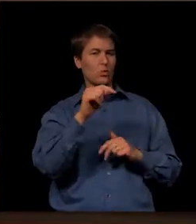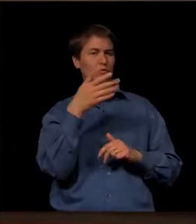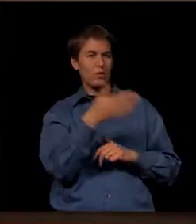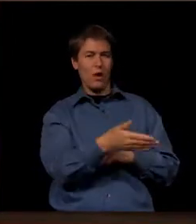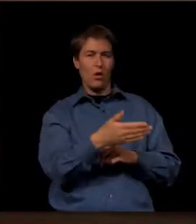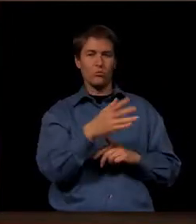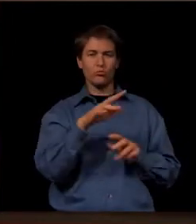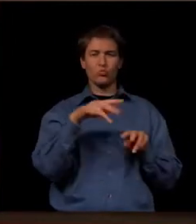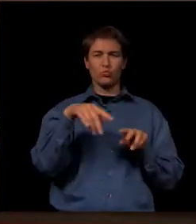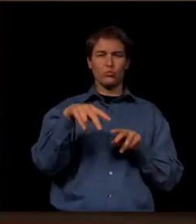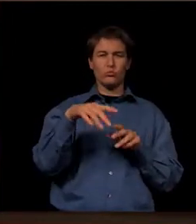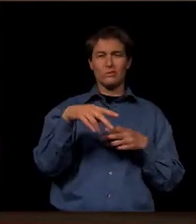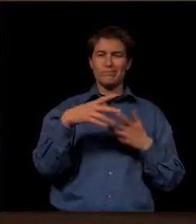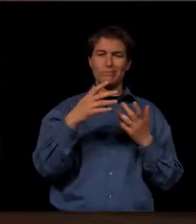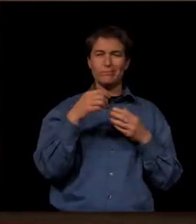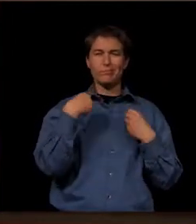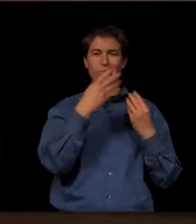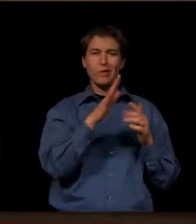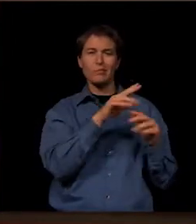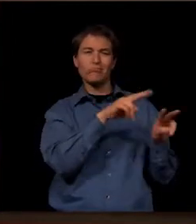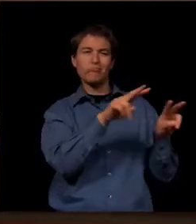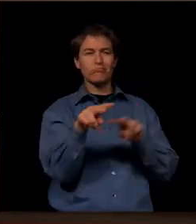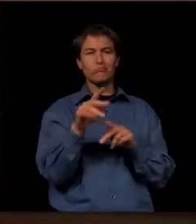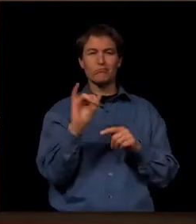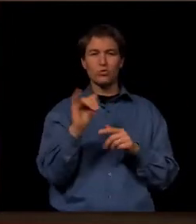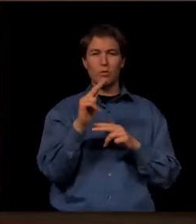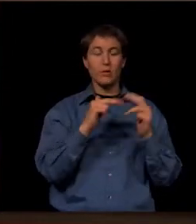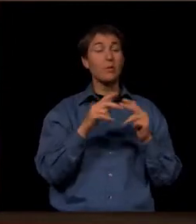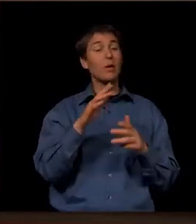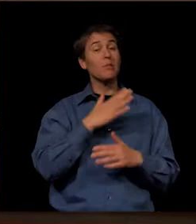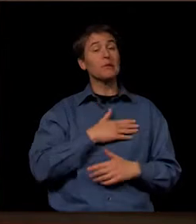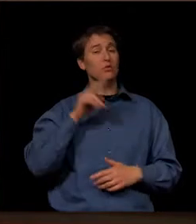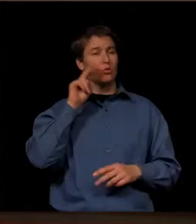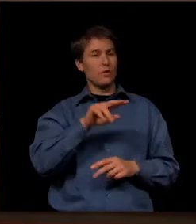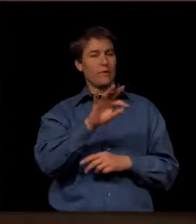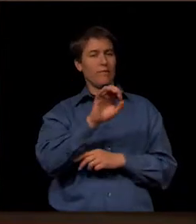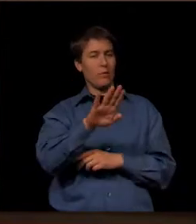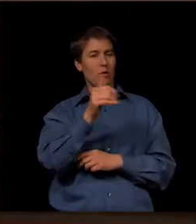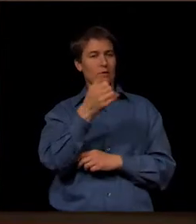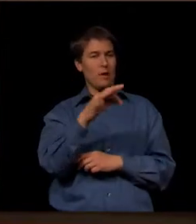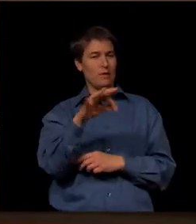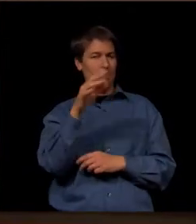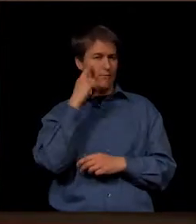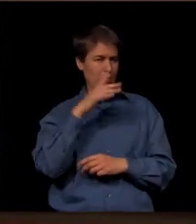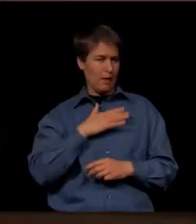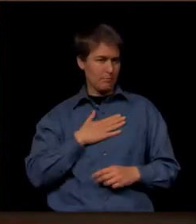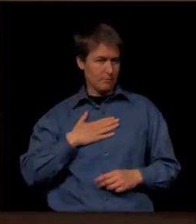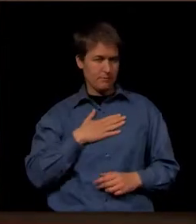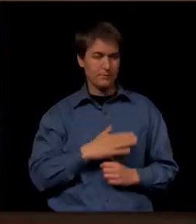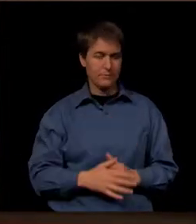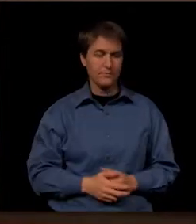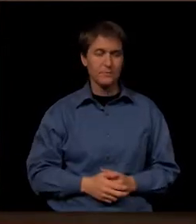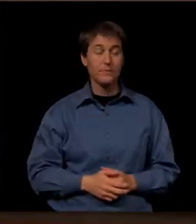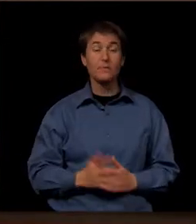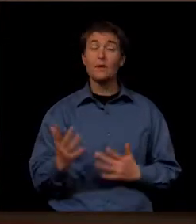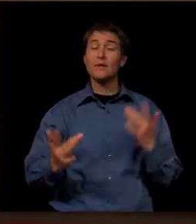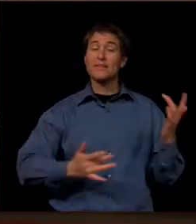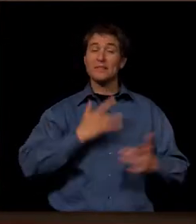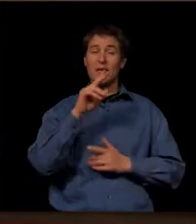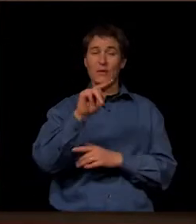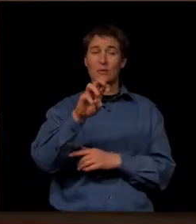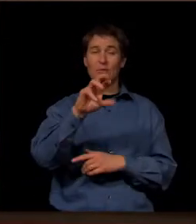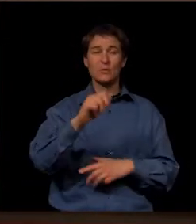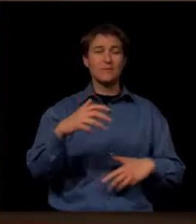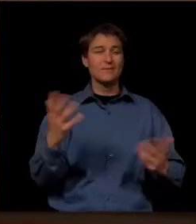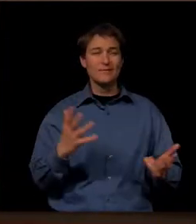a little tour if we wanted to as well. But please look at February 19th for that. Some really exciting news to share is that we